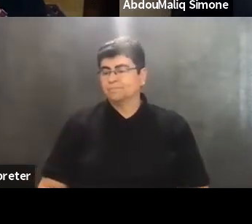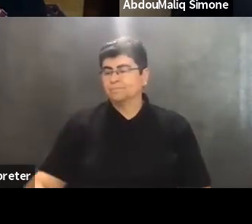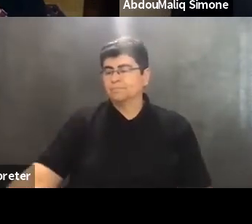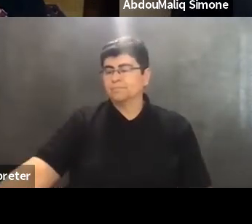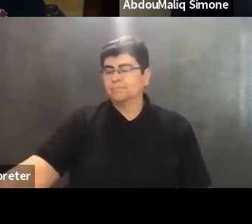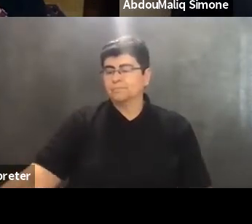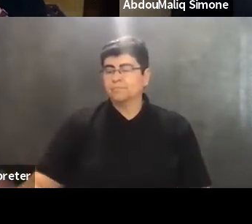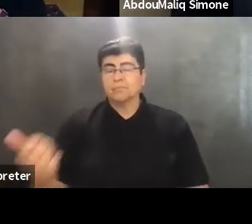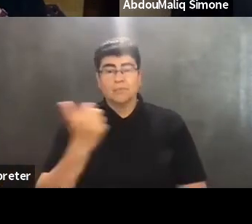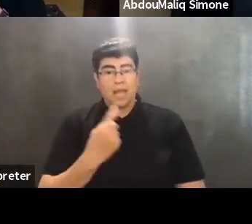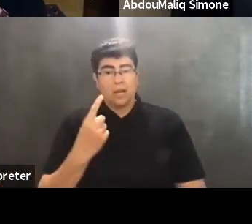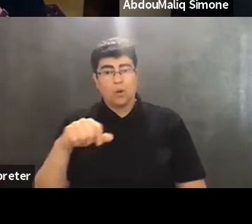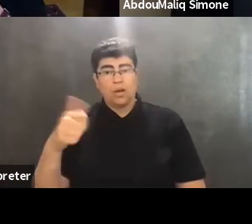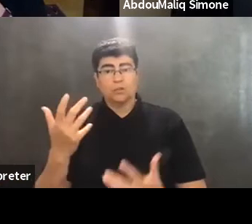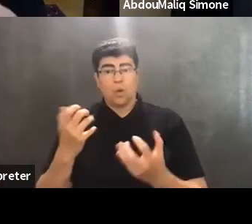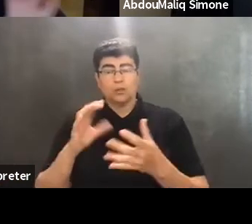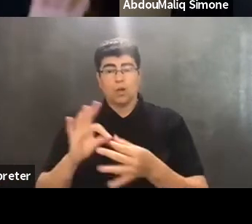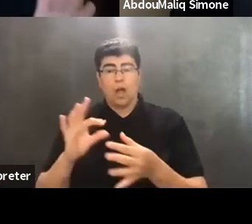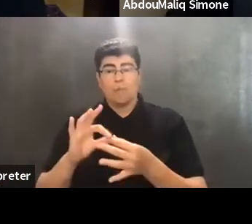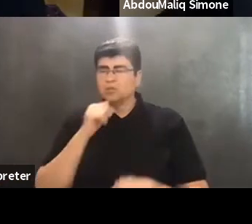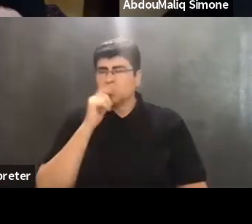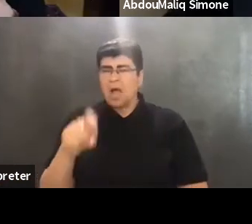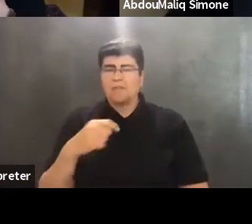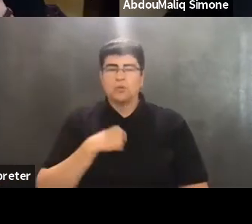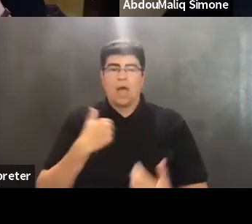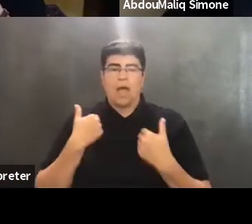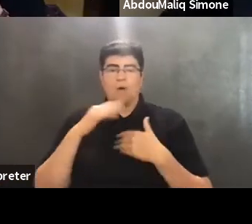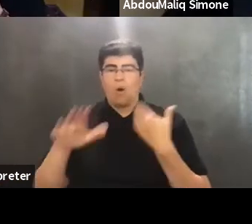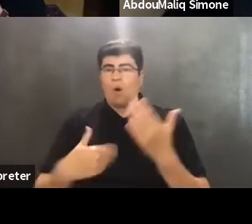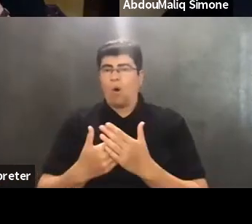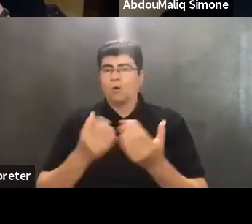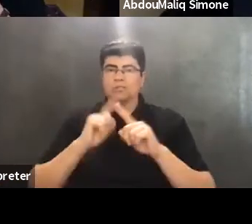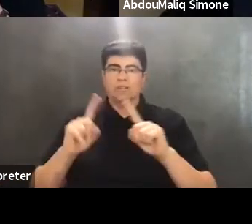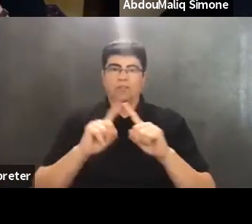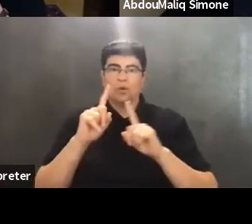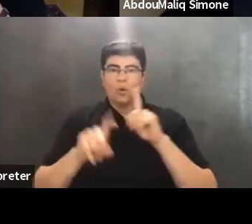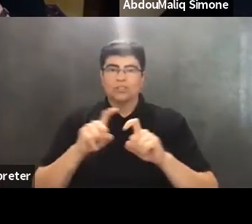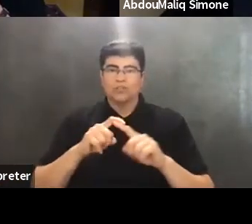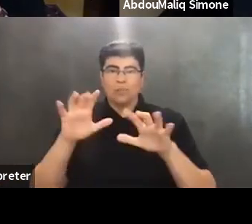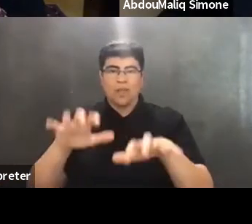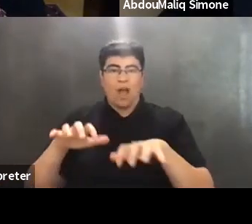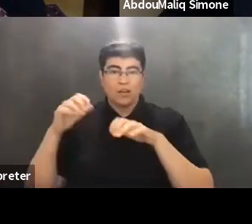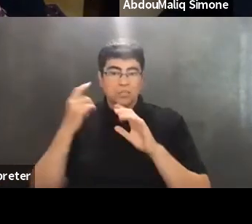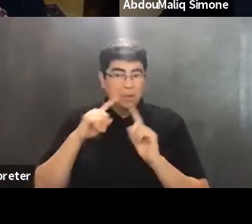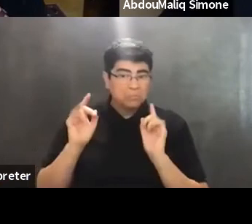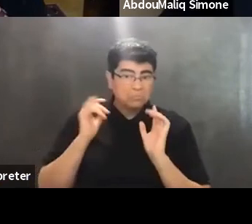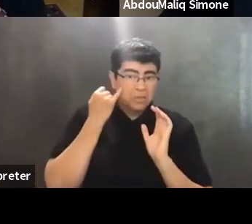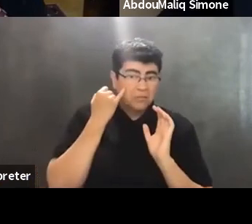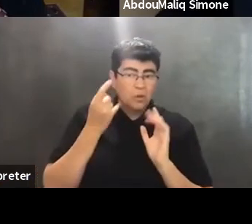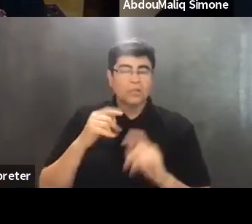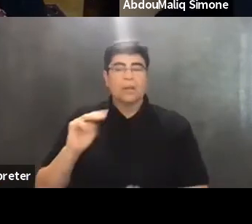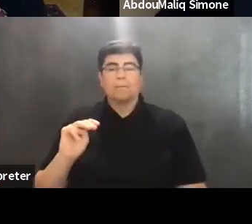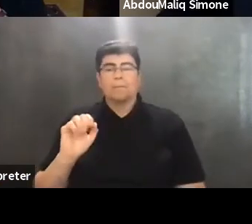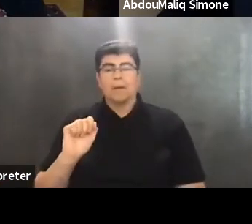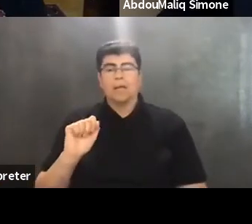Anyone else want to comment to this? You don't have to. I now have a whole bunch of questions from the audience. But if you. Let me